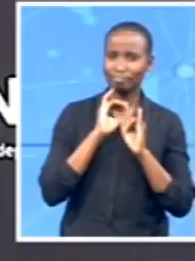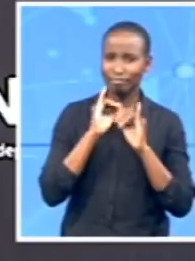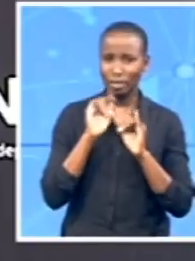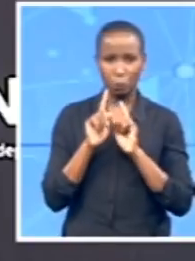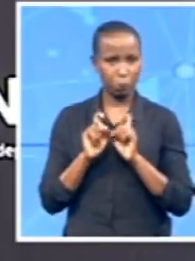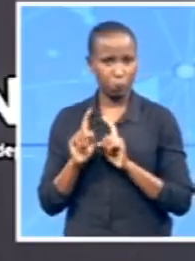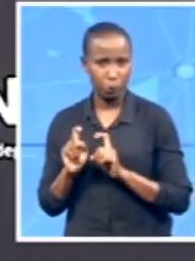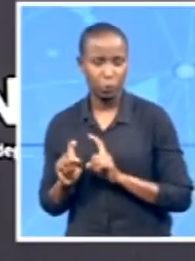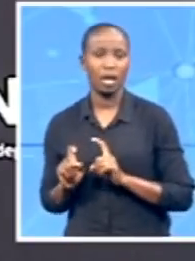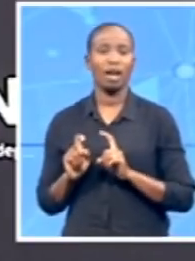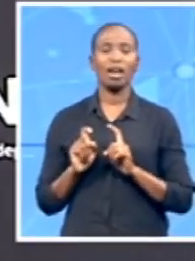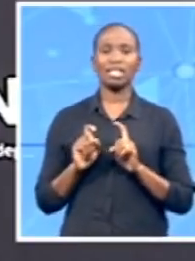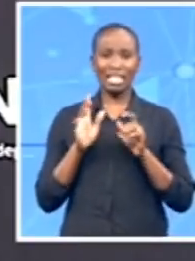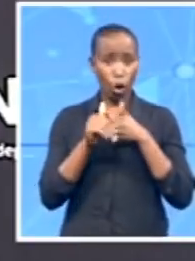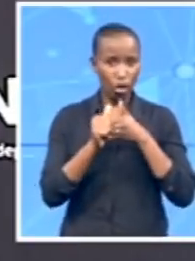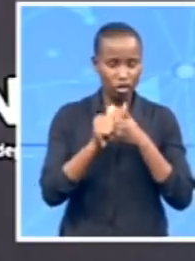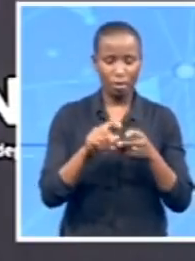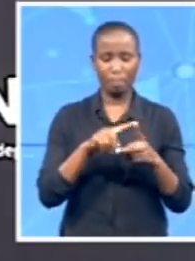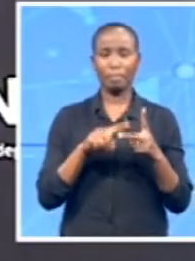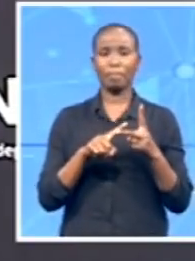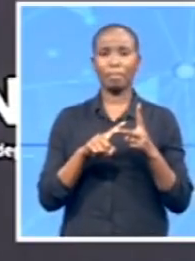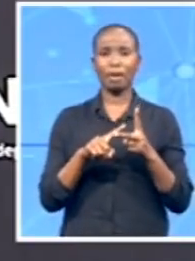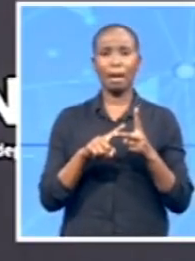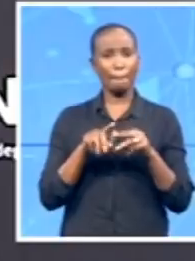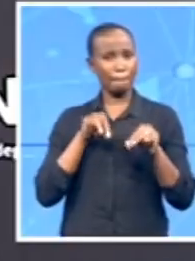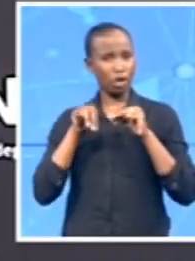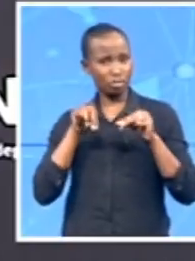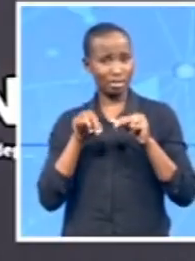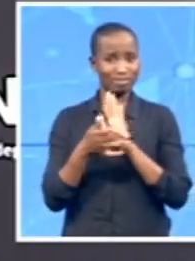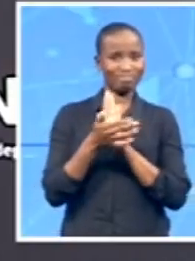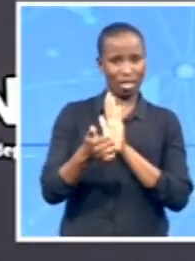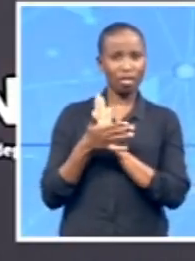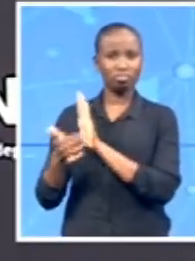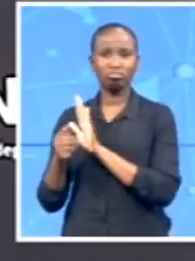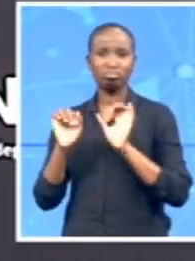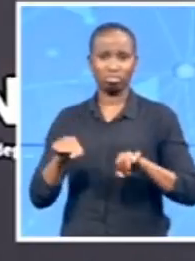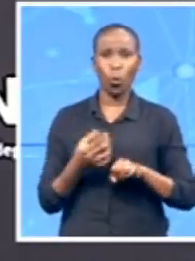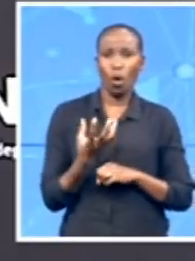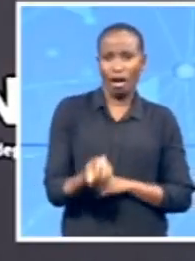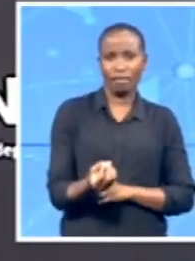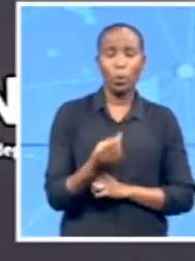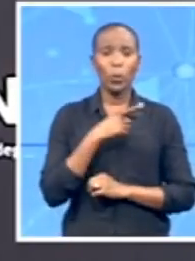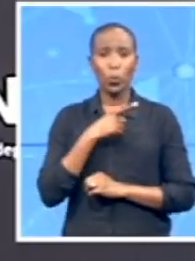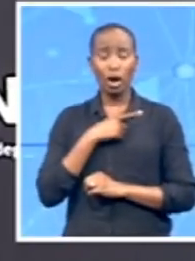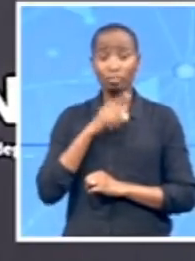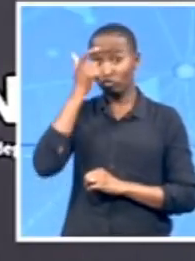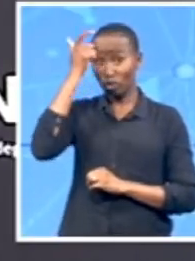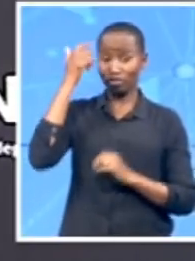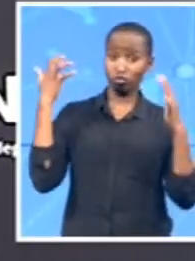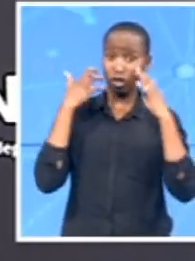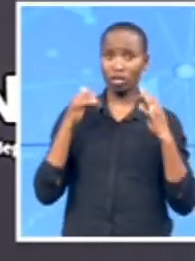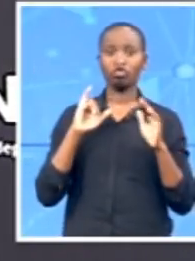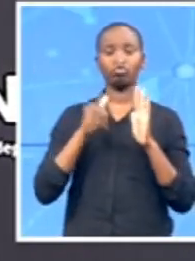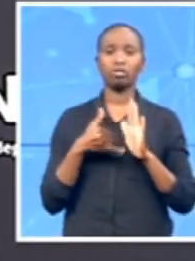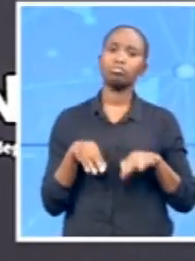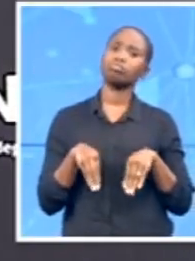skills that they bring to the table. Because the job of the Chief Justice is not just sitting as the most senior judge on the Constitutional Court,